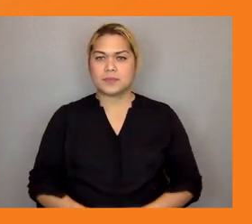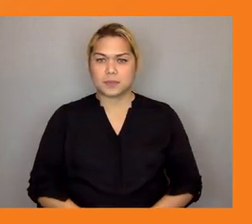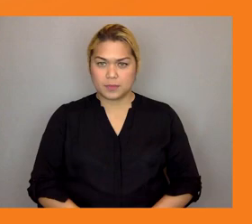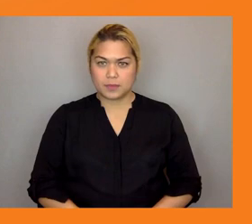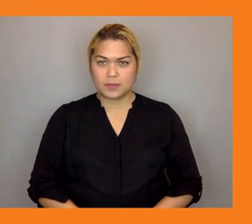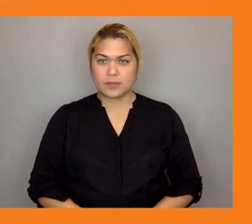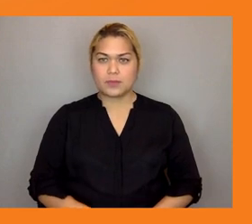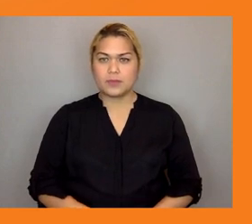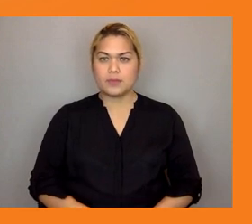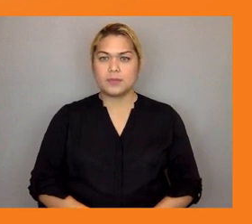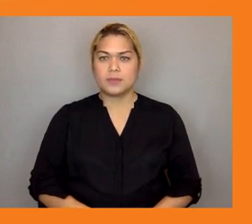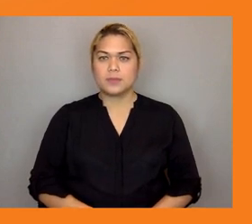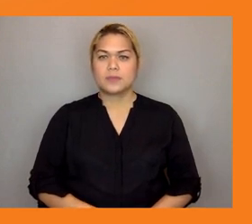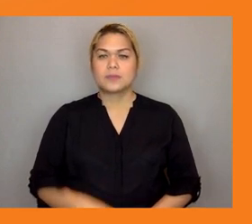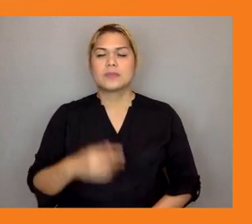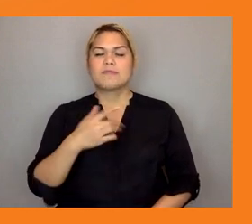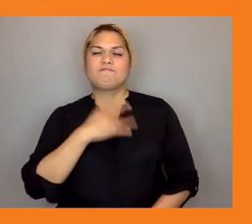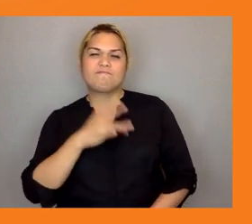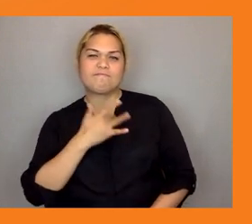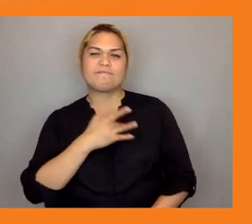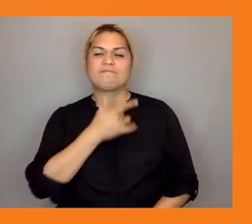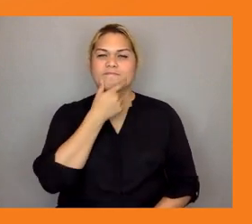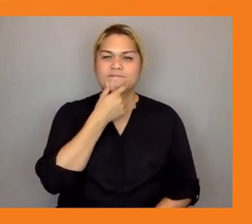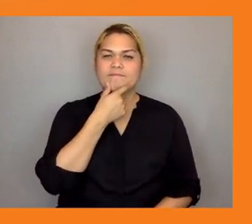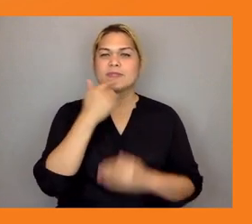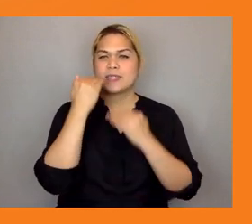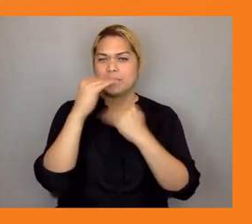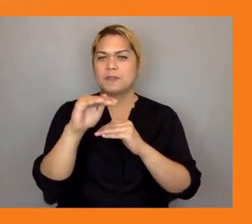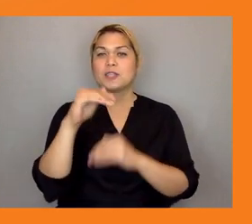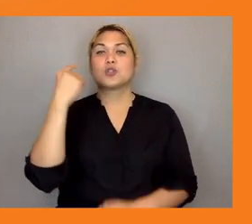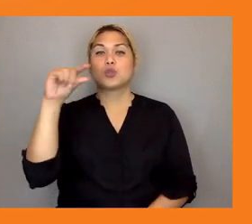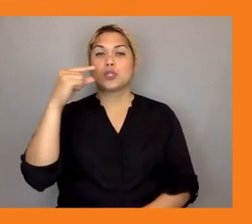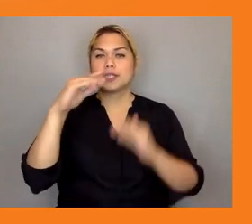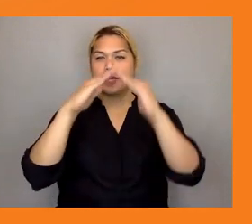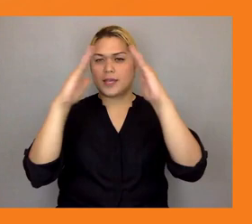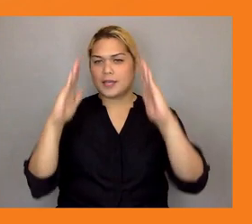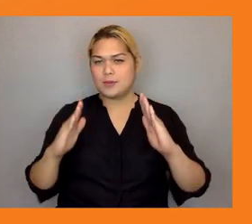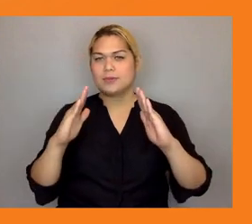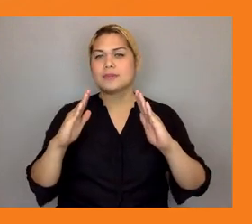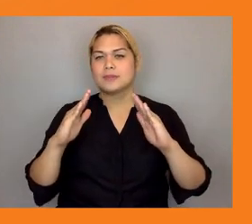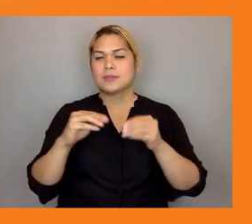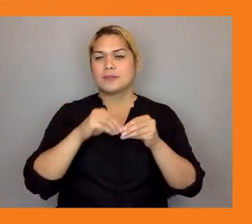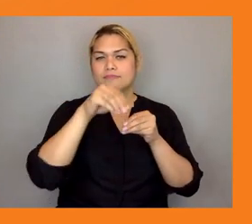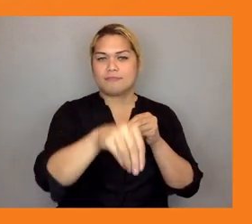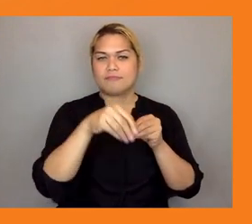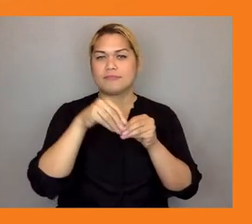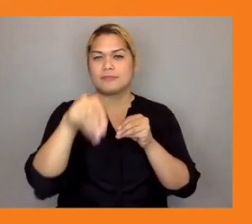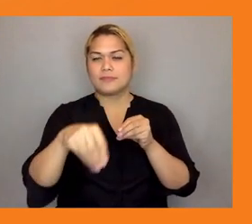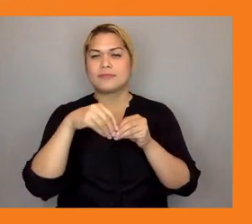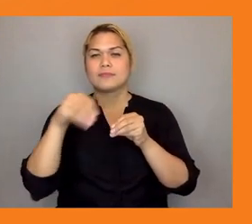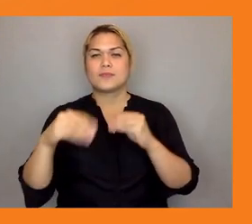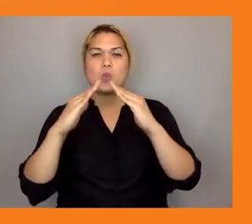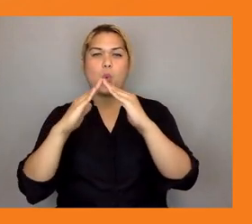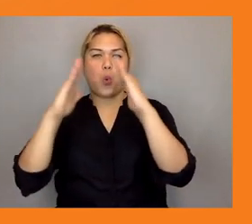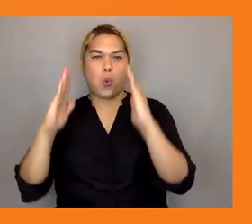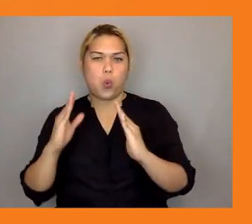example the greenhouse um to plant some of the home ground vegetables um and also created some water catchment